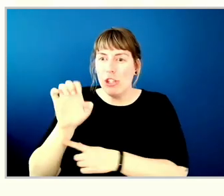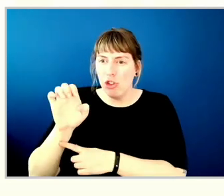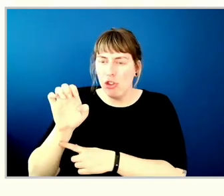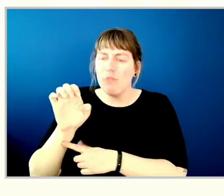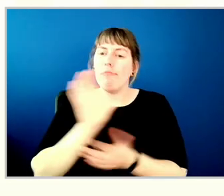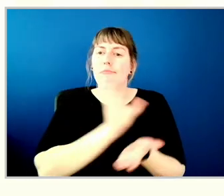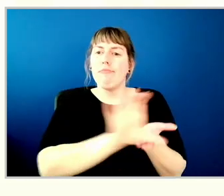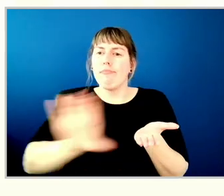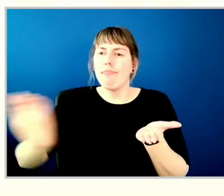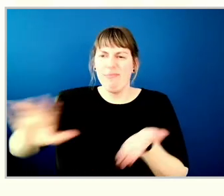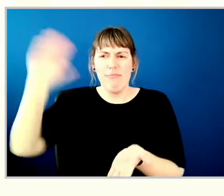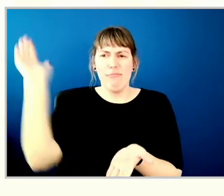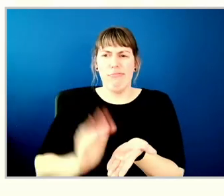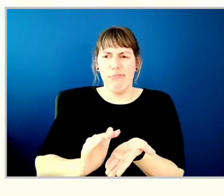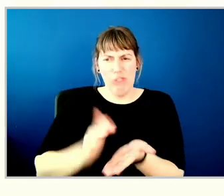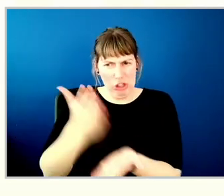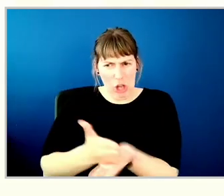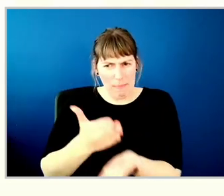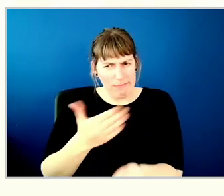to the members?